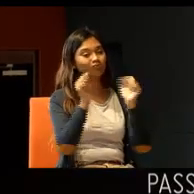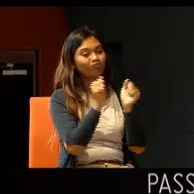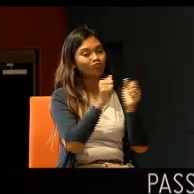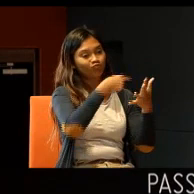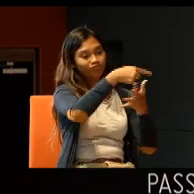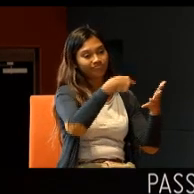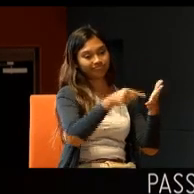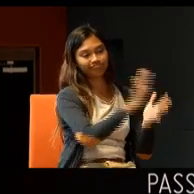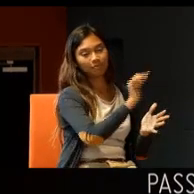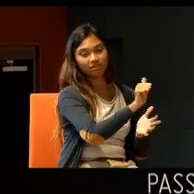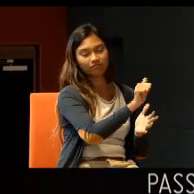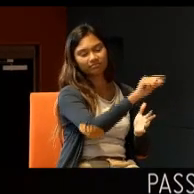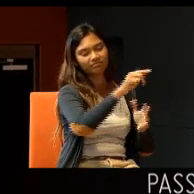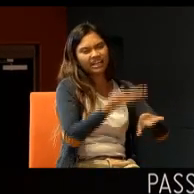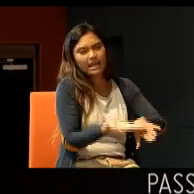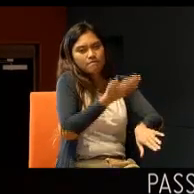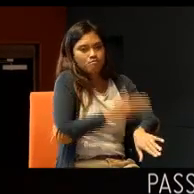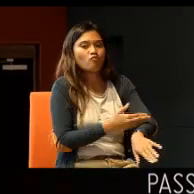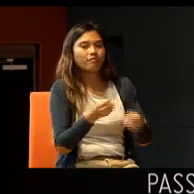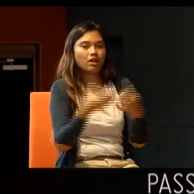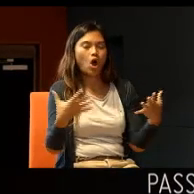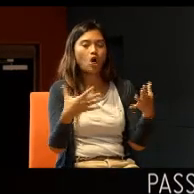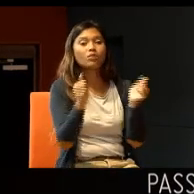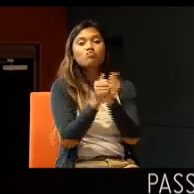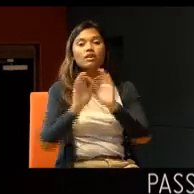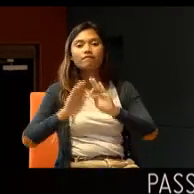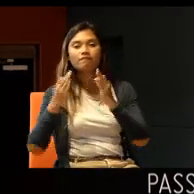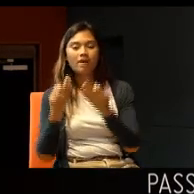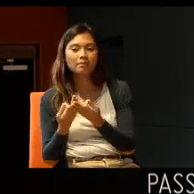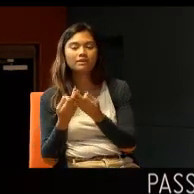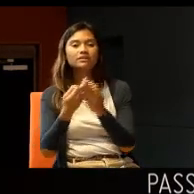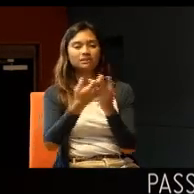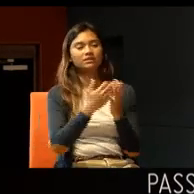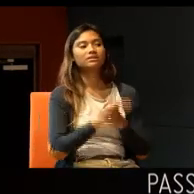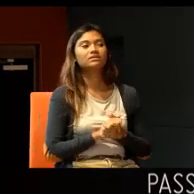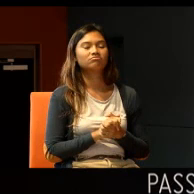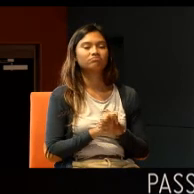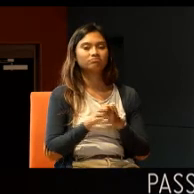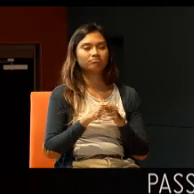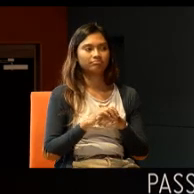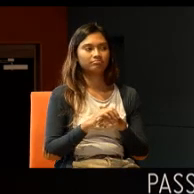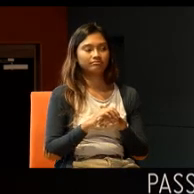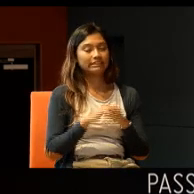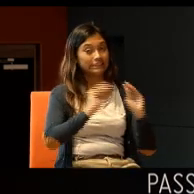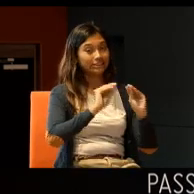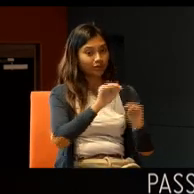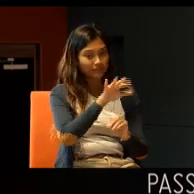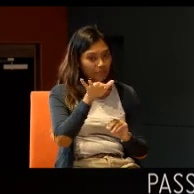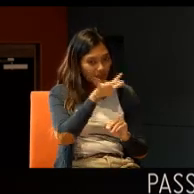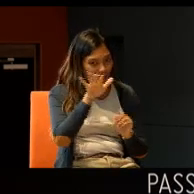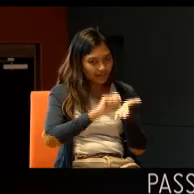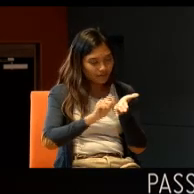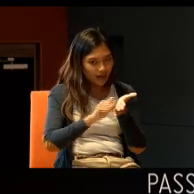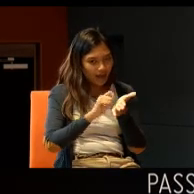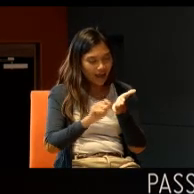improve a lot. As well as, with their family, especially for those, who learn how to, spell, write and spell the word,